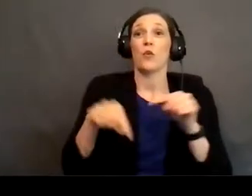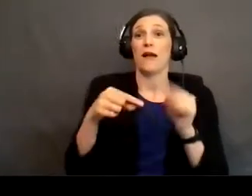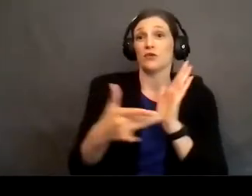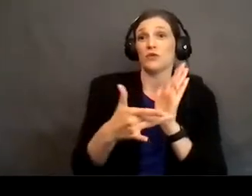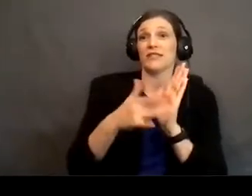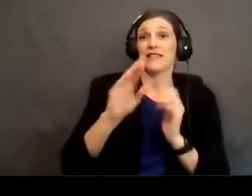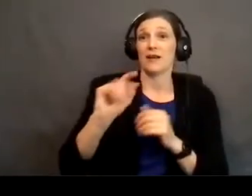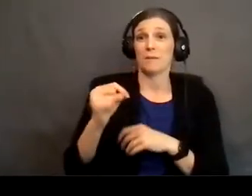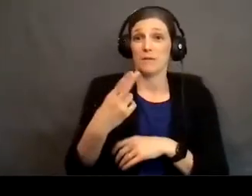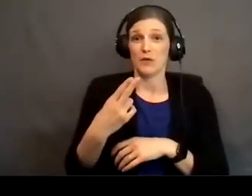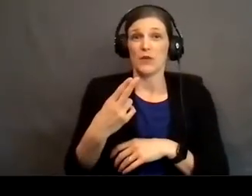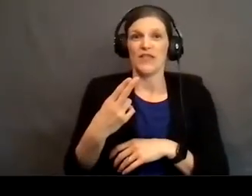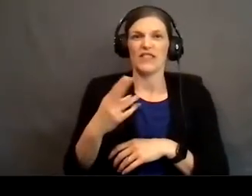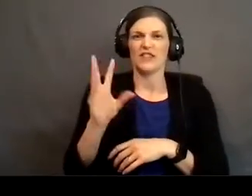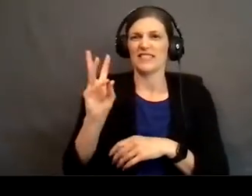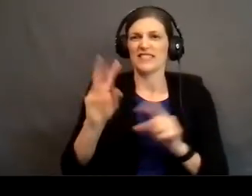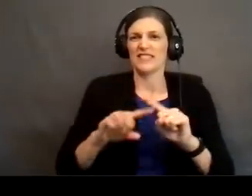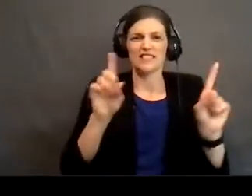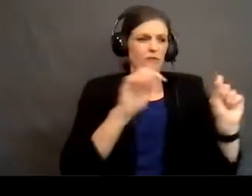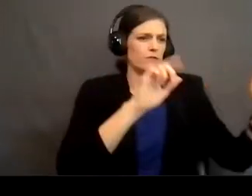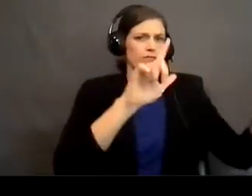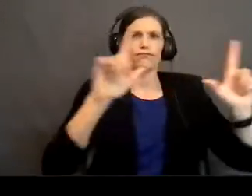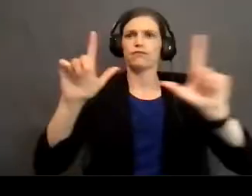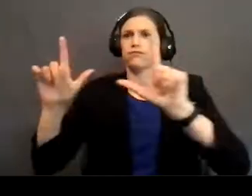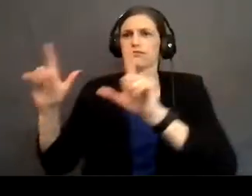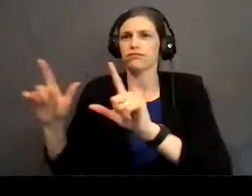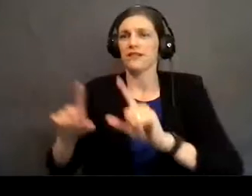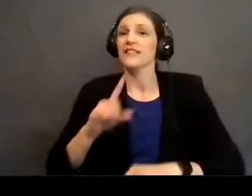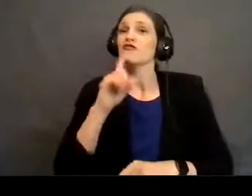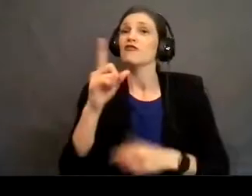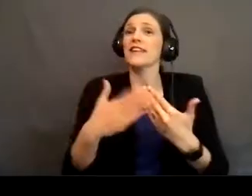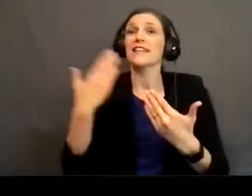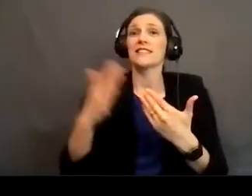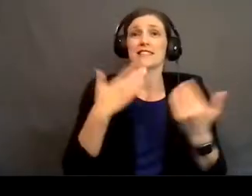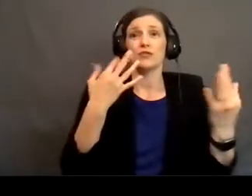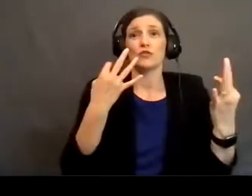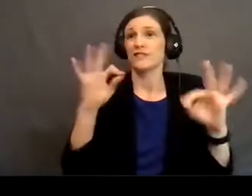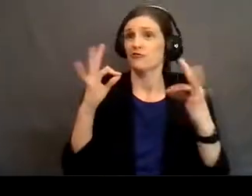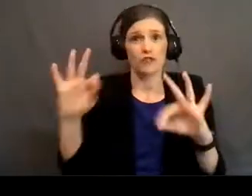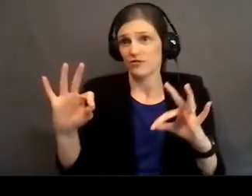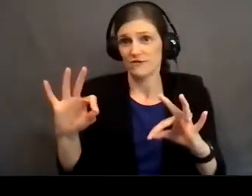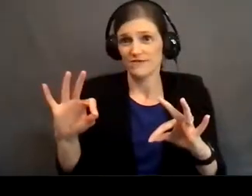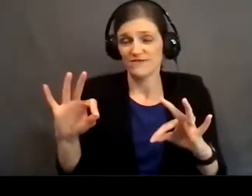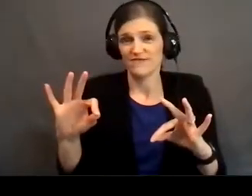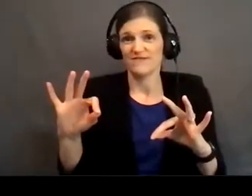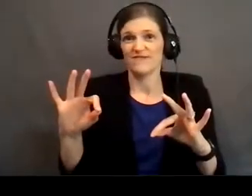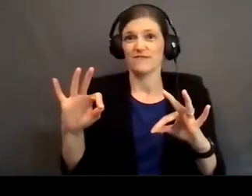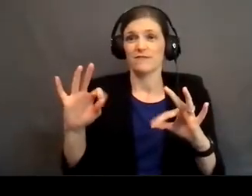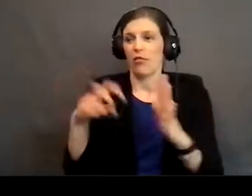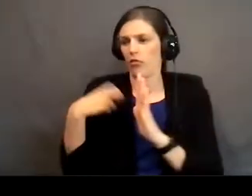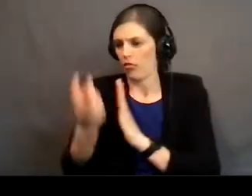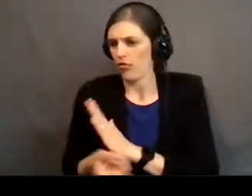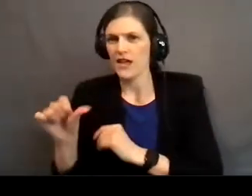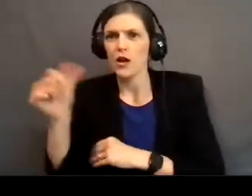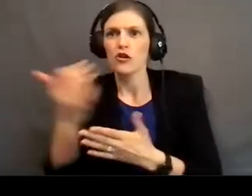usually am, there's like six different screens in front of you. It's so easy to get distracted in so many other things. So